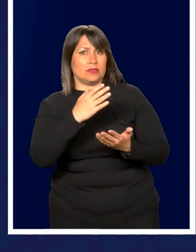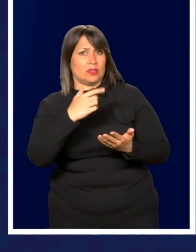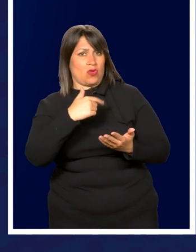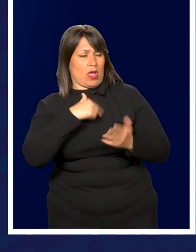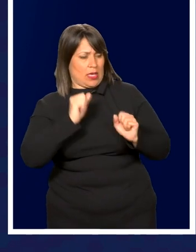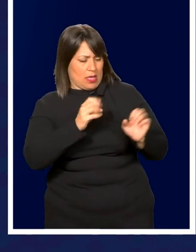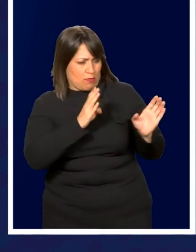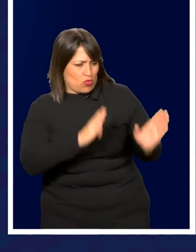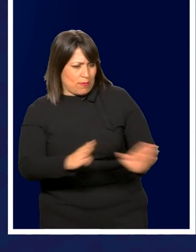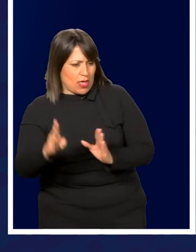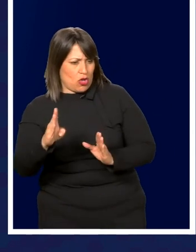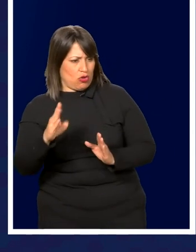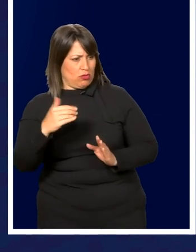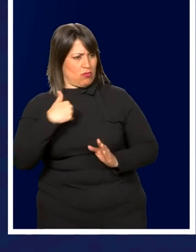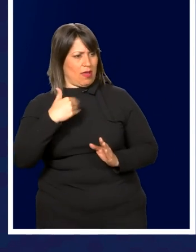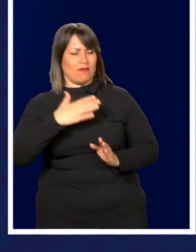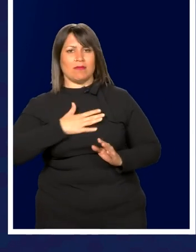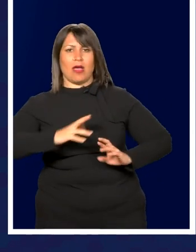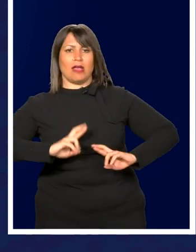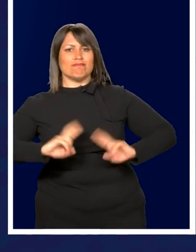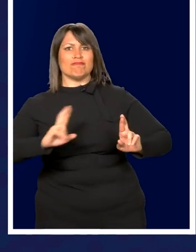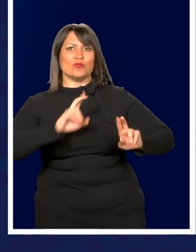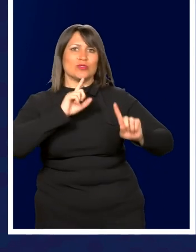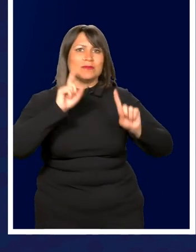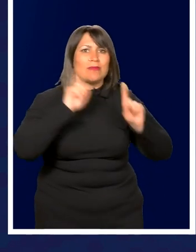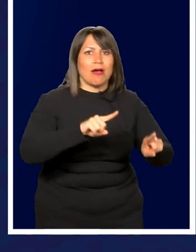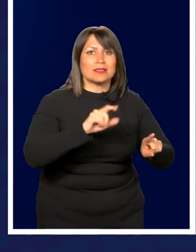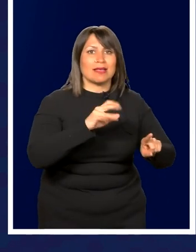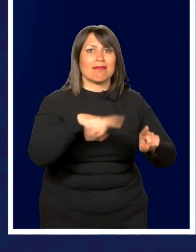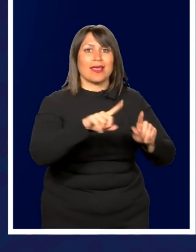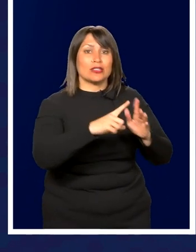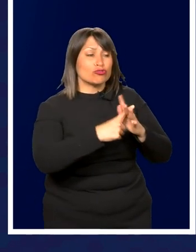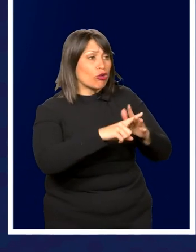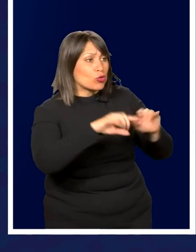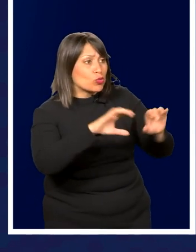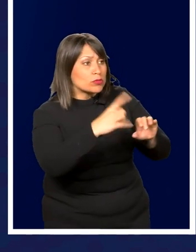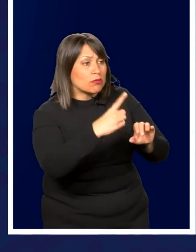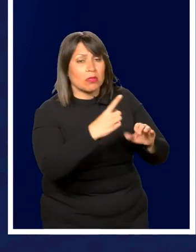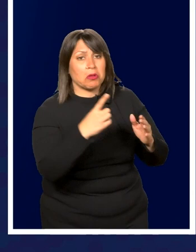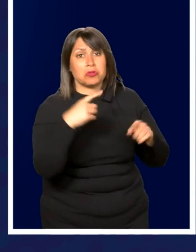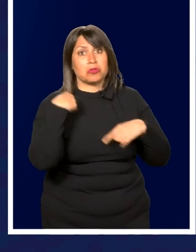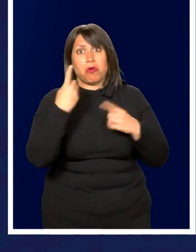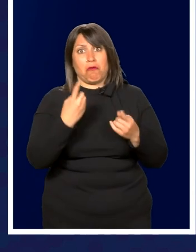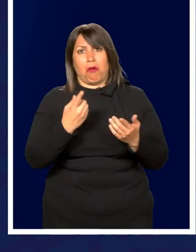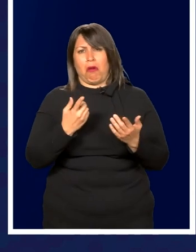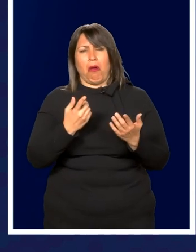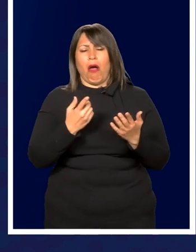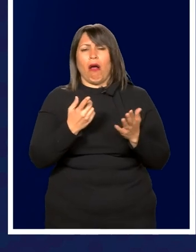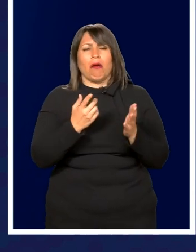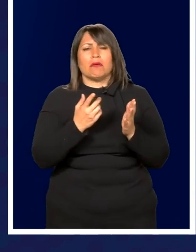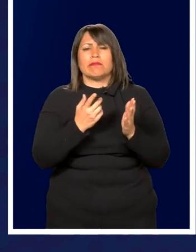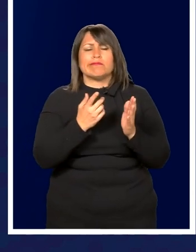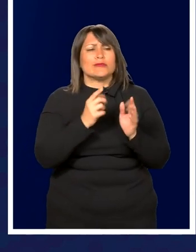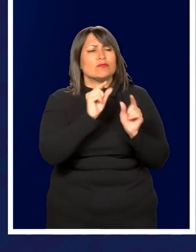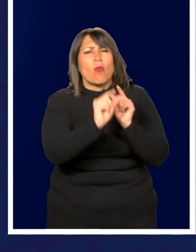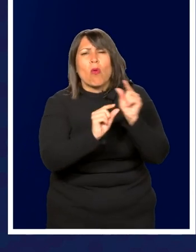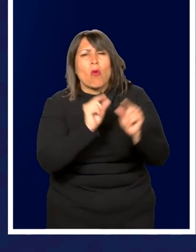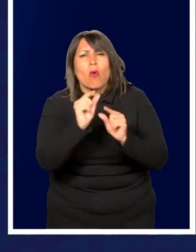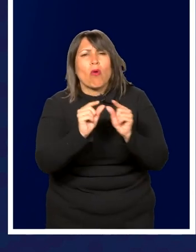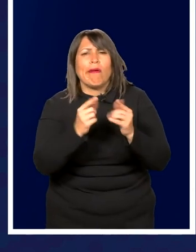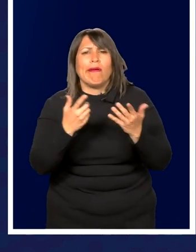that I can prepare to have my rebuttal if they all of a sudden start to do something. And so far, it's been fairly small